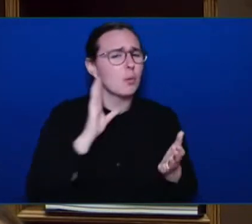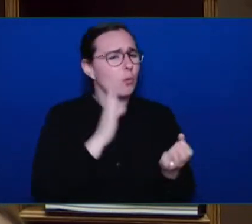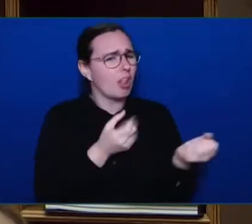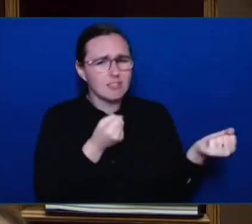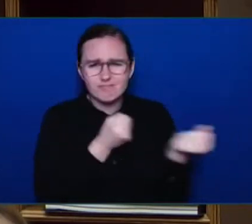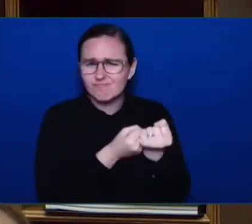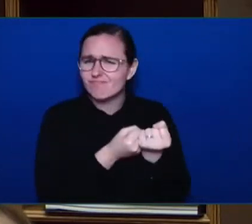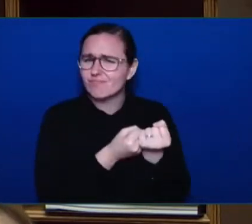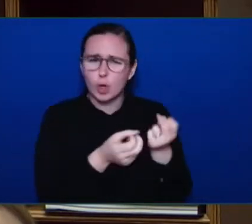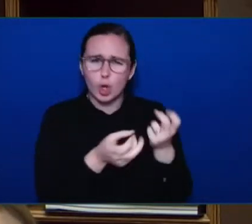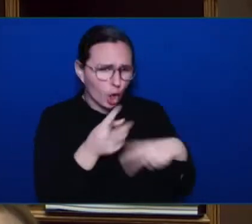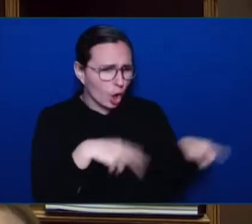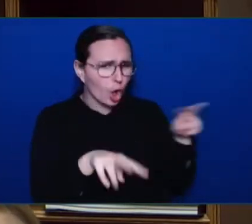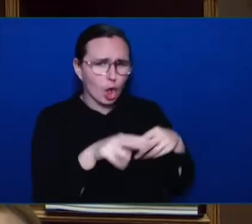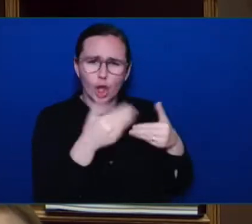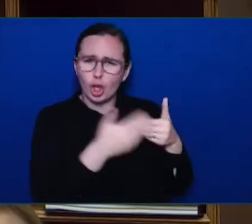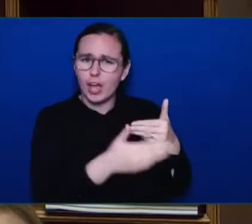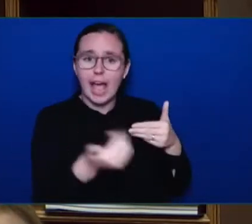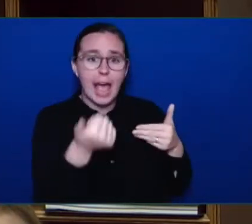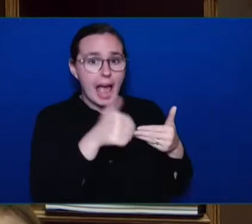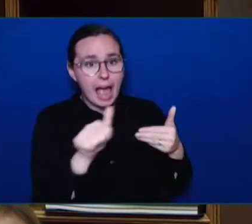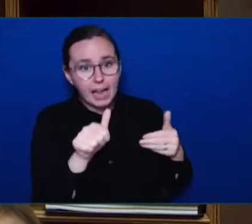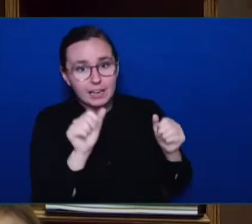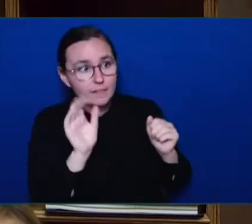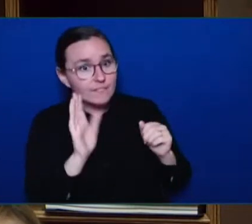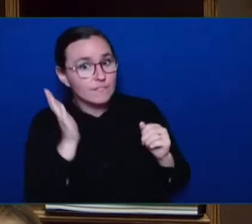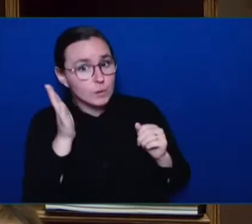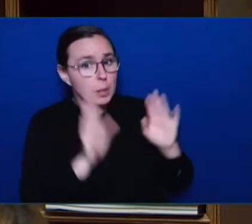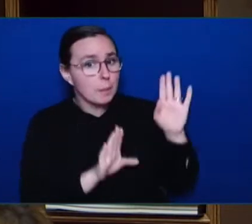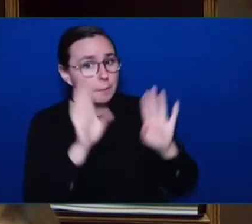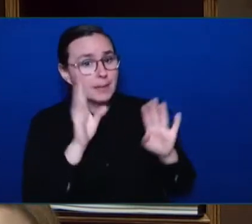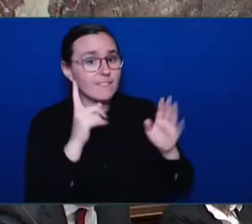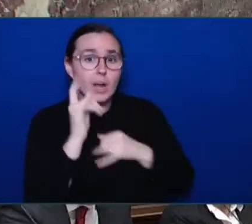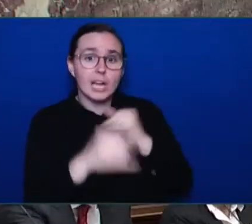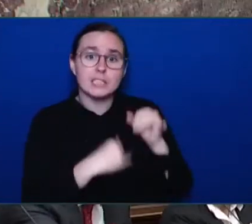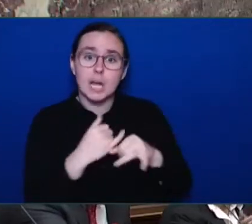they come forward for international sporting events, because that's how we operate.